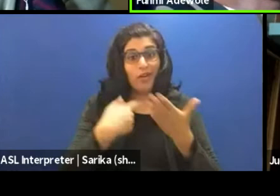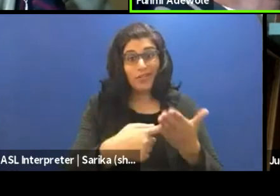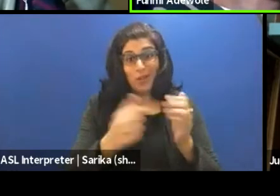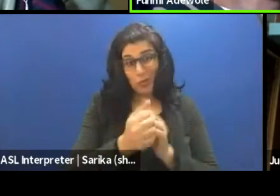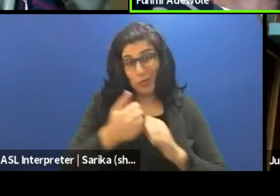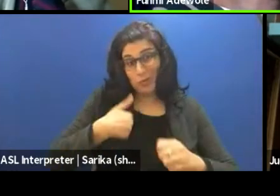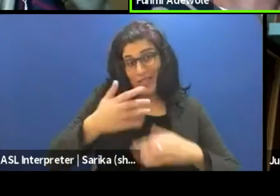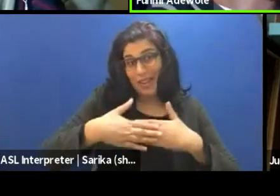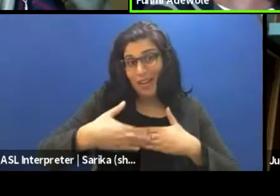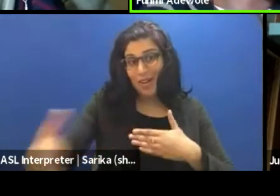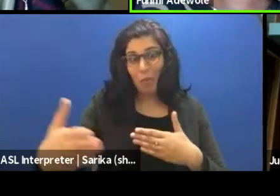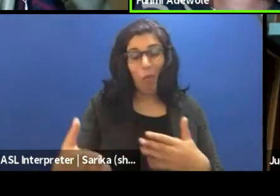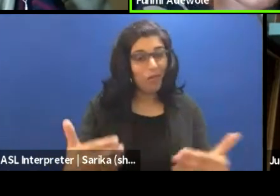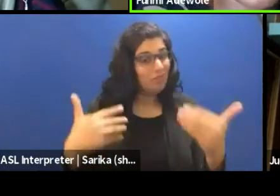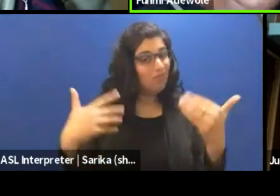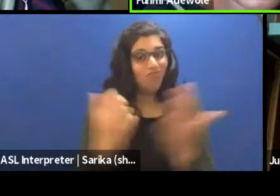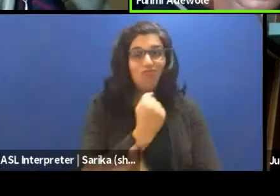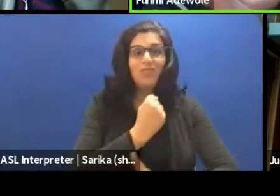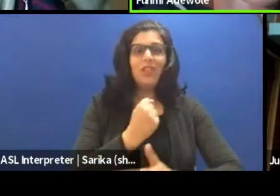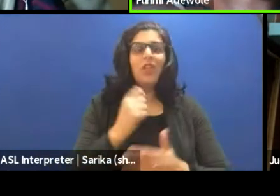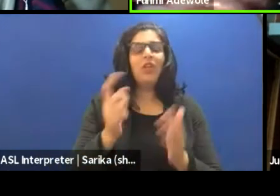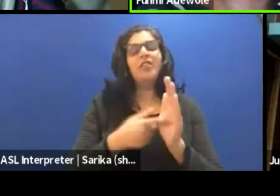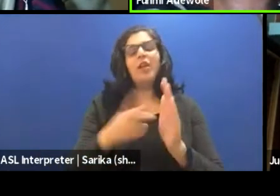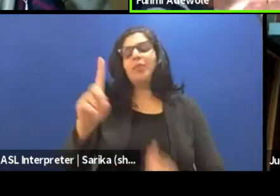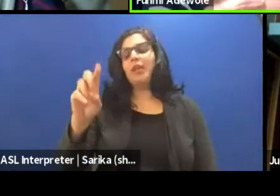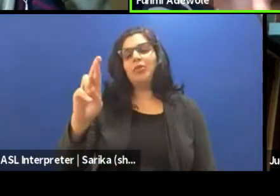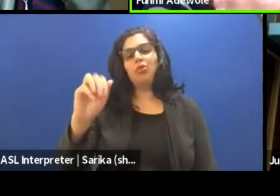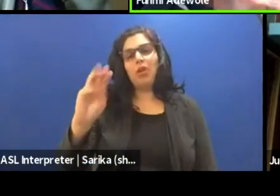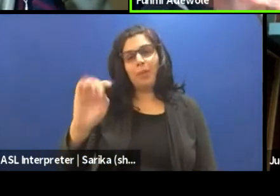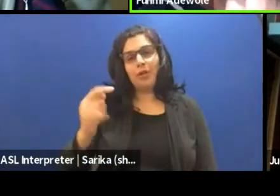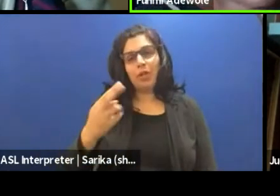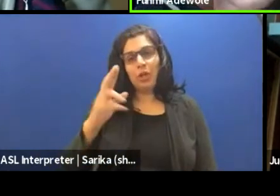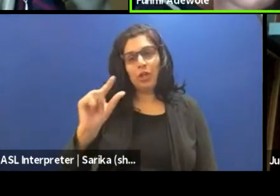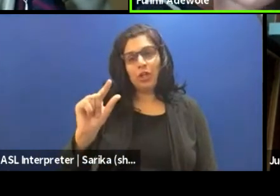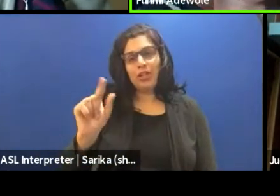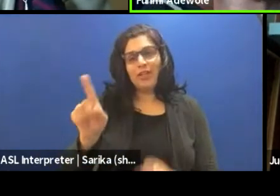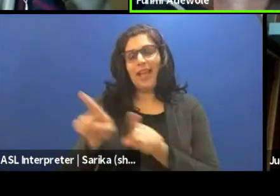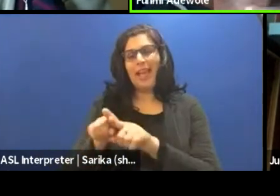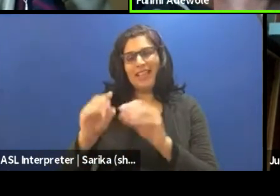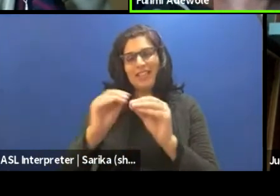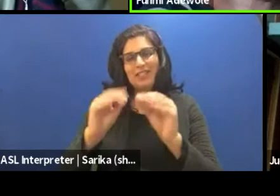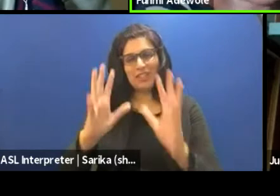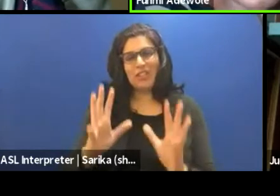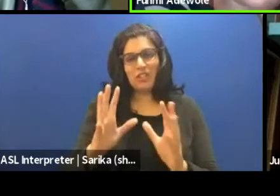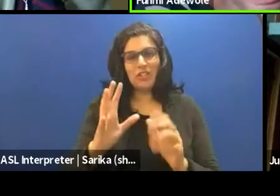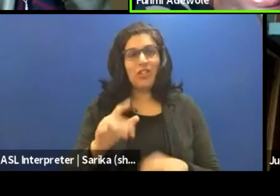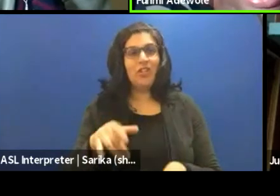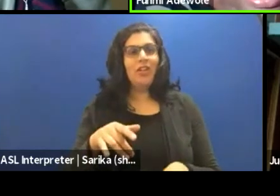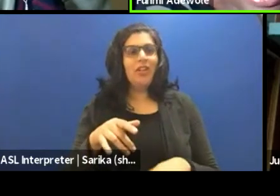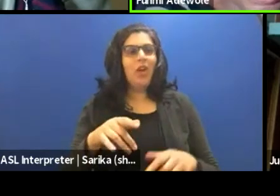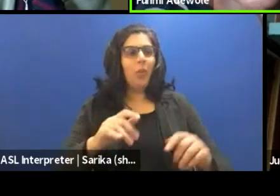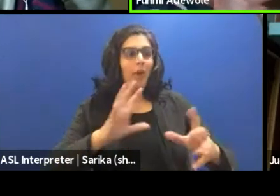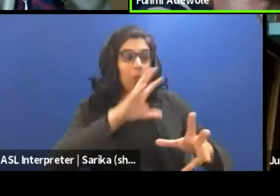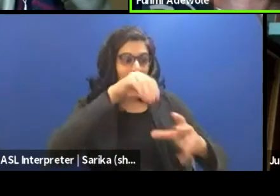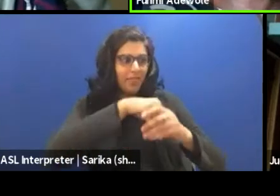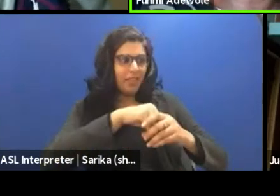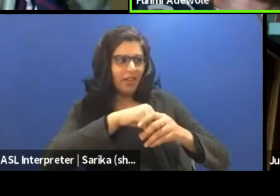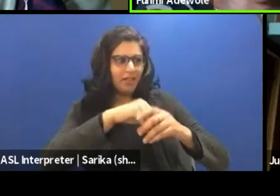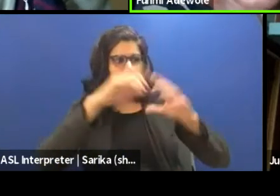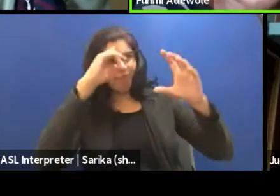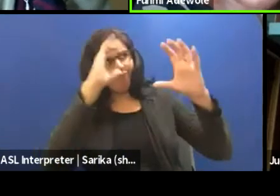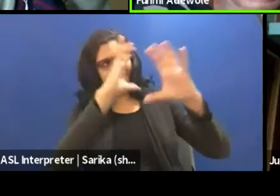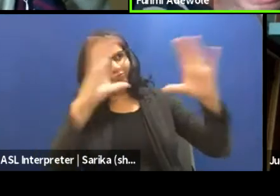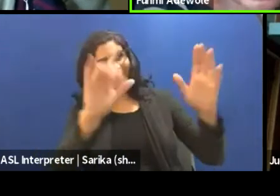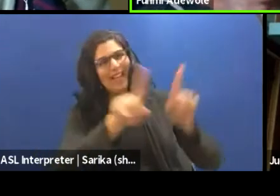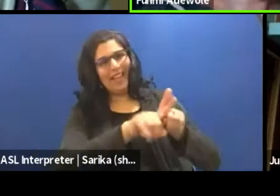So sometimes dramaturg is fixer, but you're trying to work in the frame of the artists. You're not the artistic director. So you're not taking